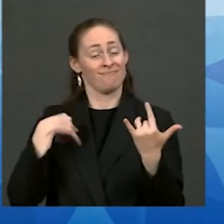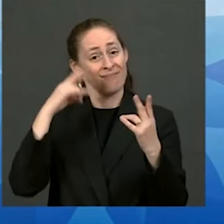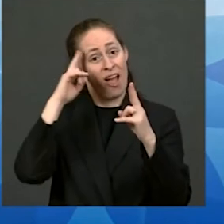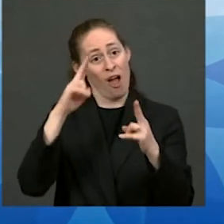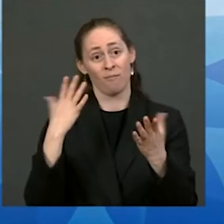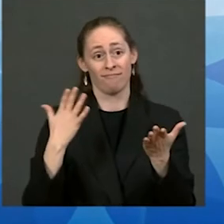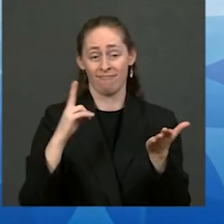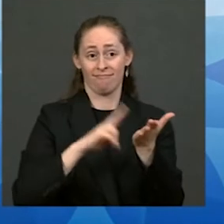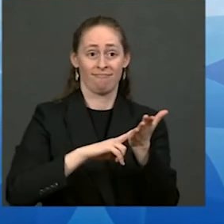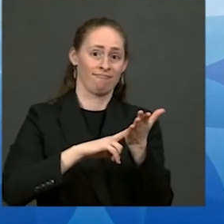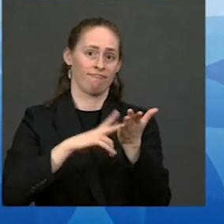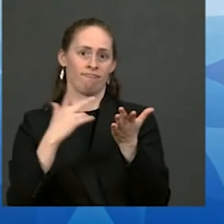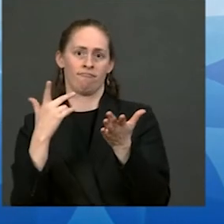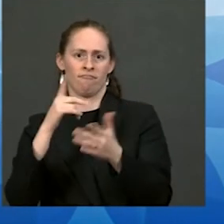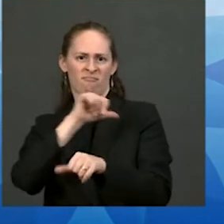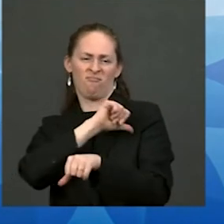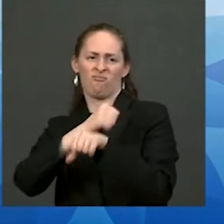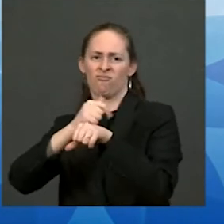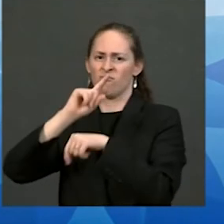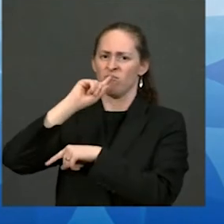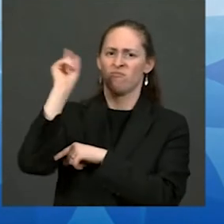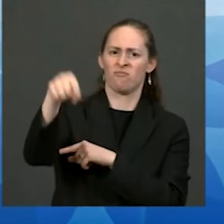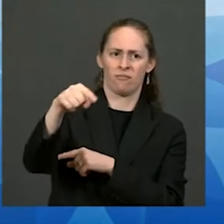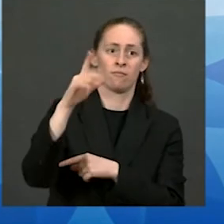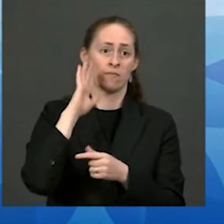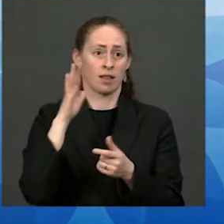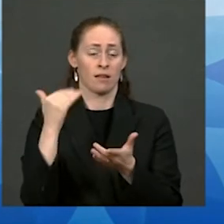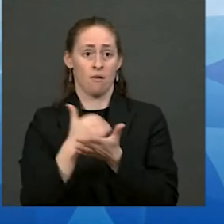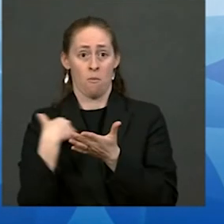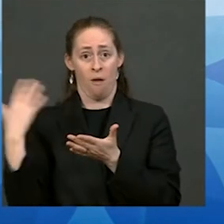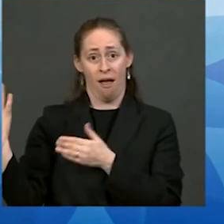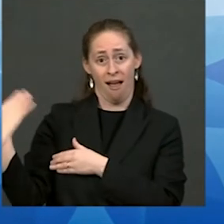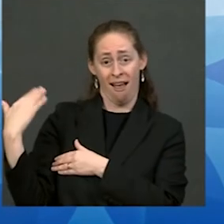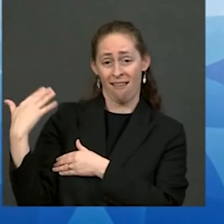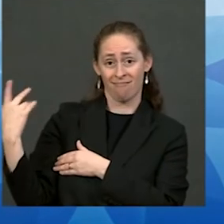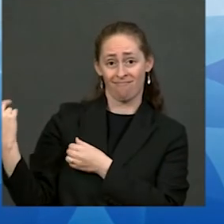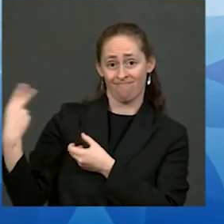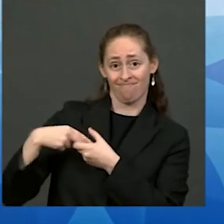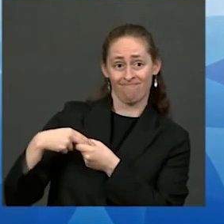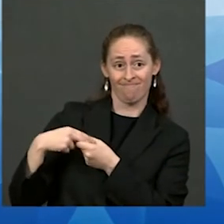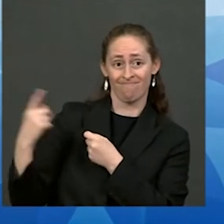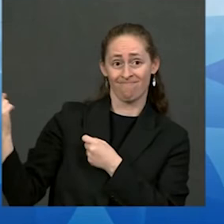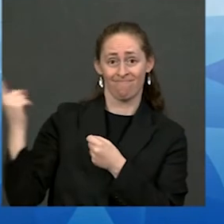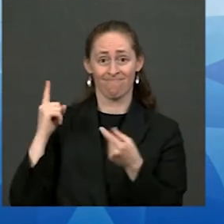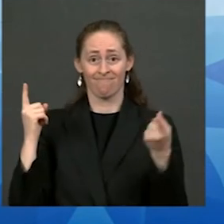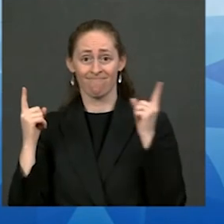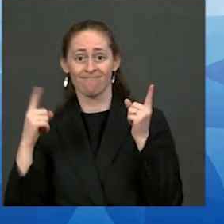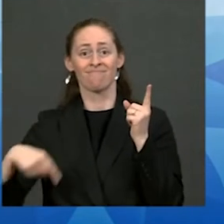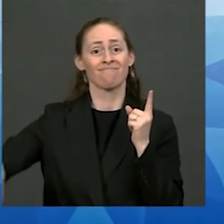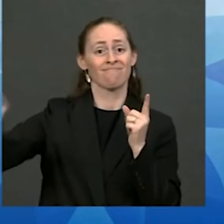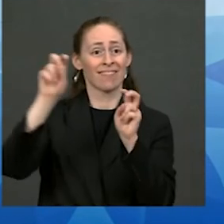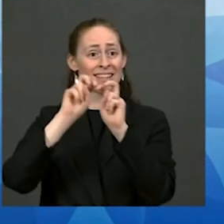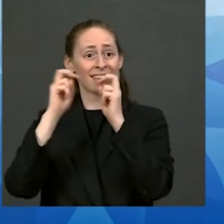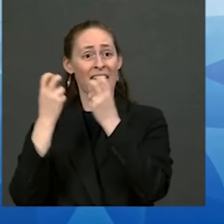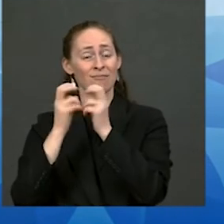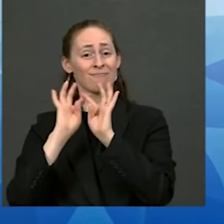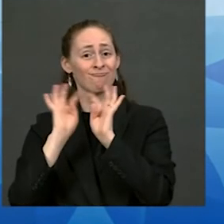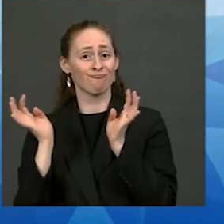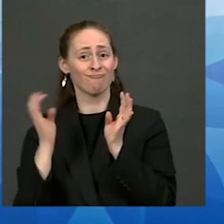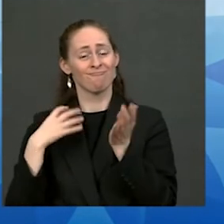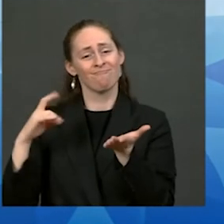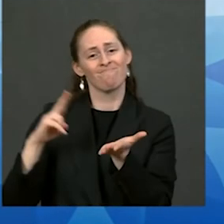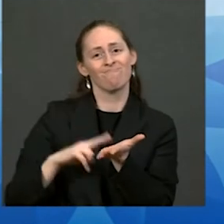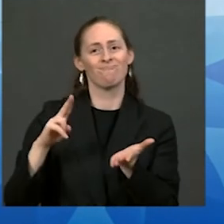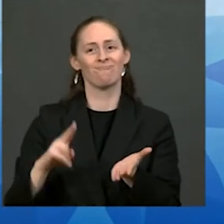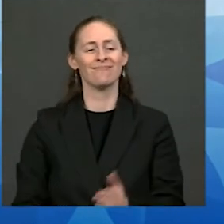order and a couple of my friends are going to be coming out here I'm told cabinet members but you know here we